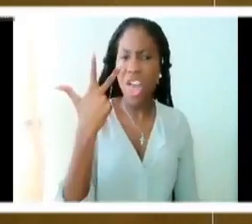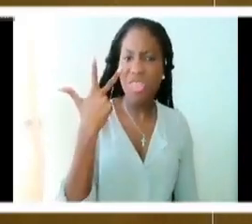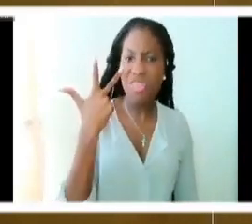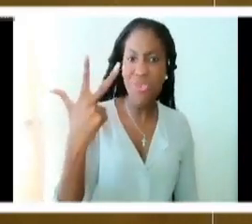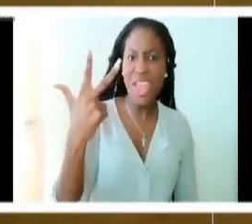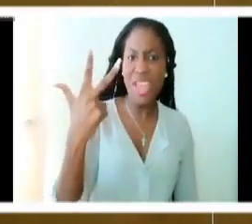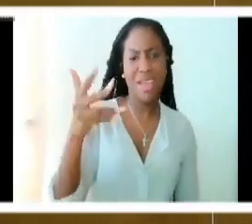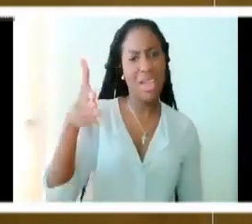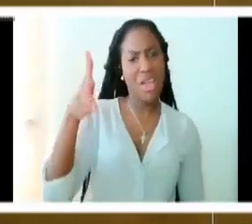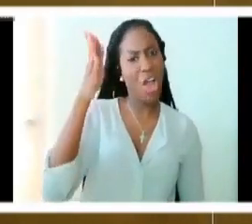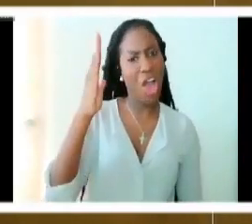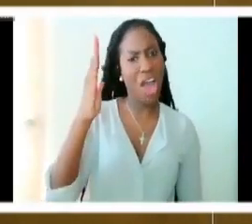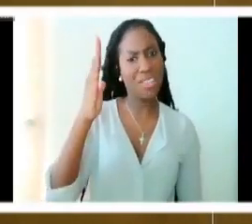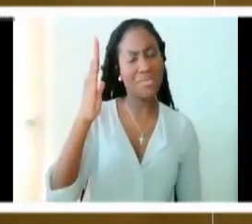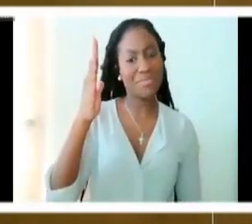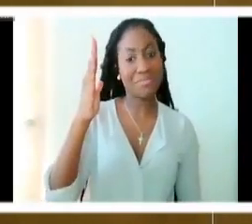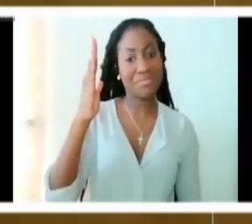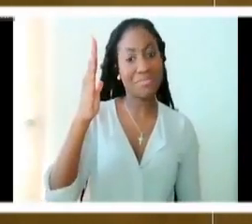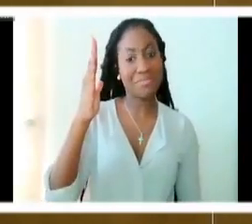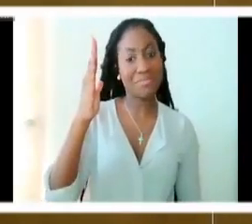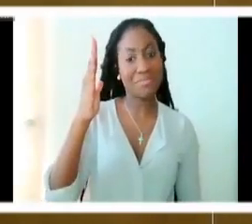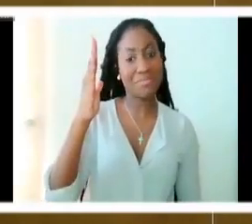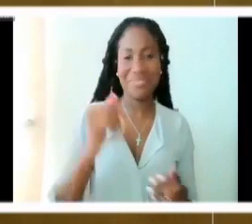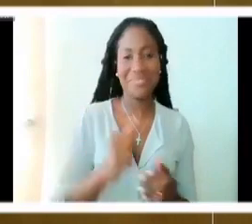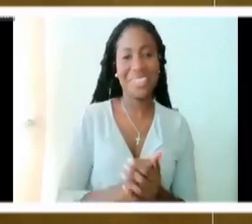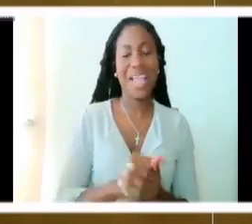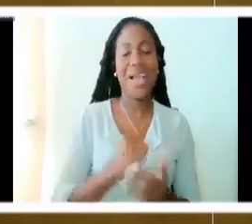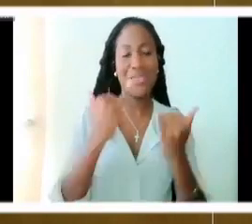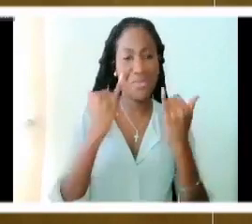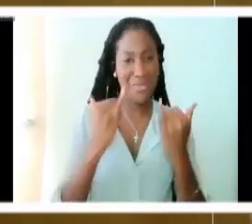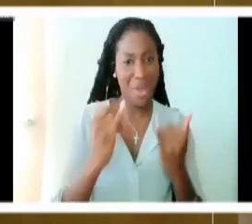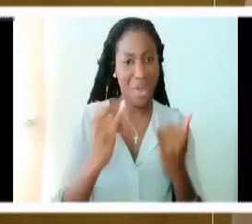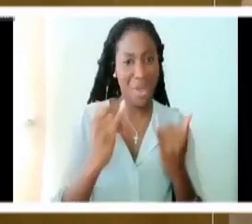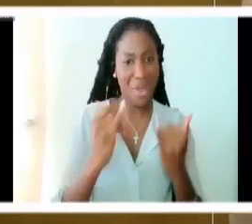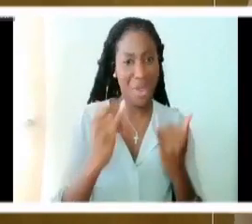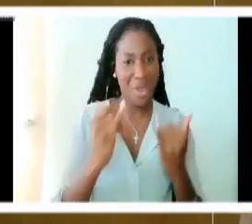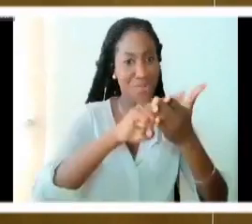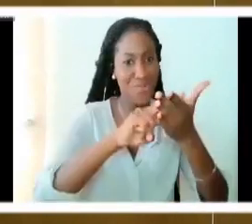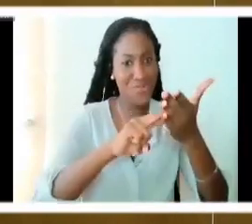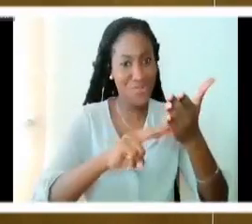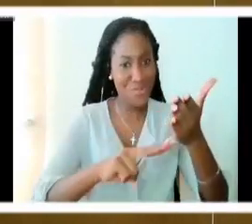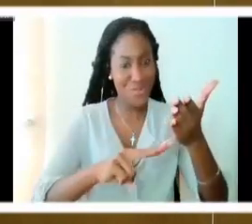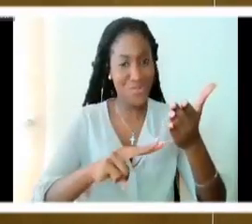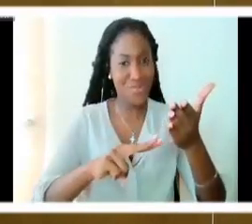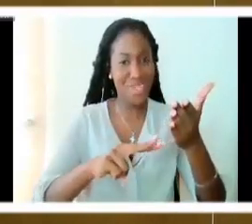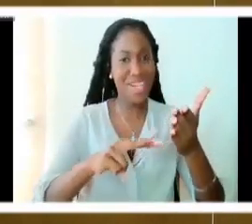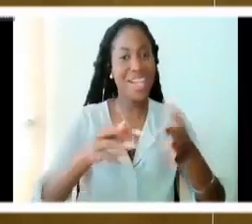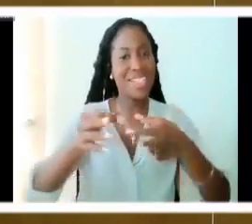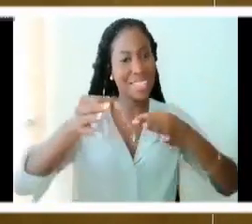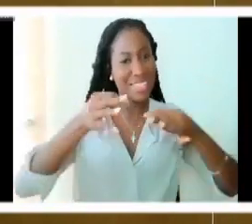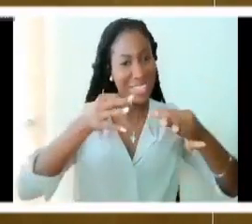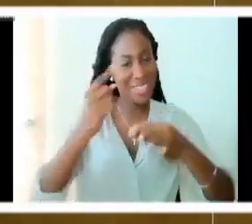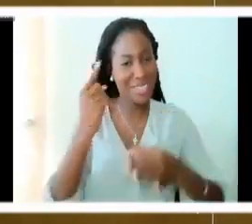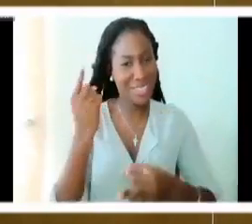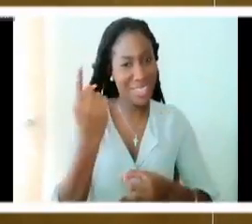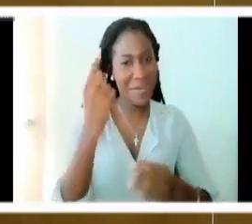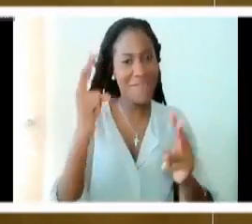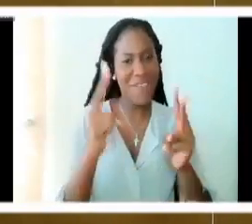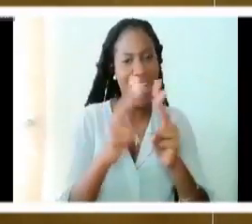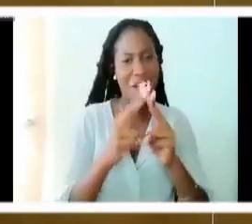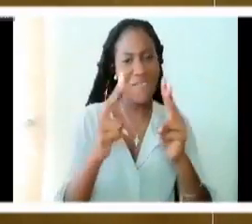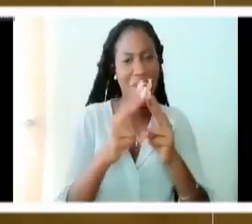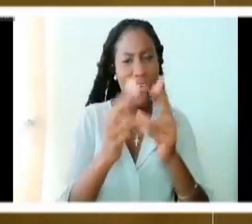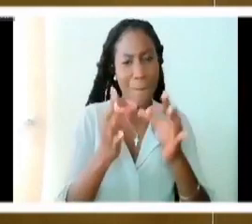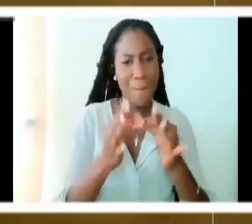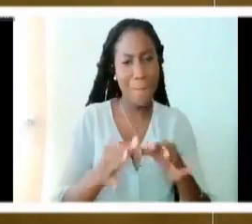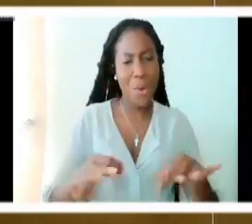comes in, and that's where this first reading comes in. Because it's holding something that is very, very important. And put this question to the